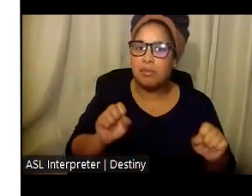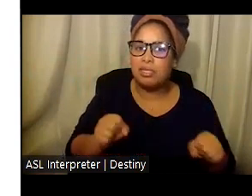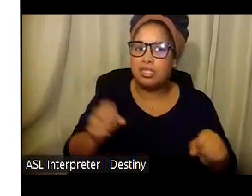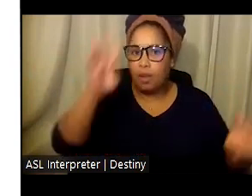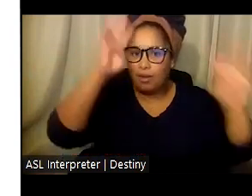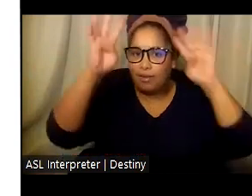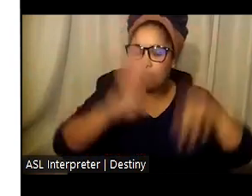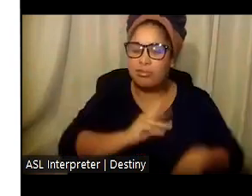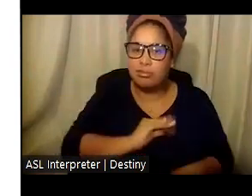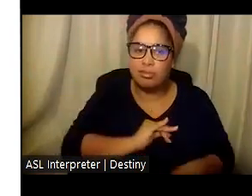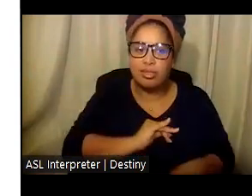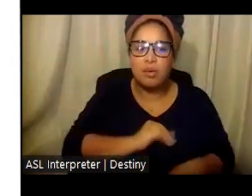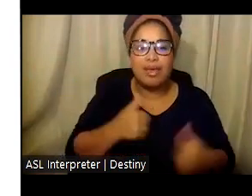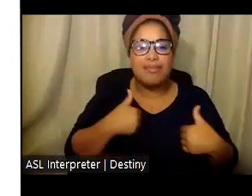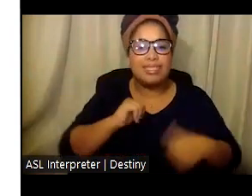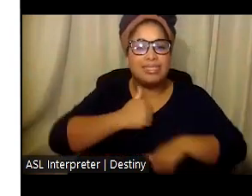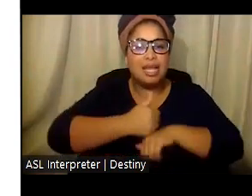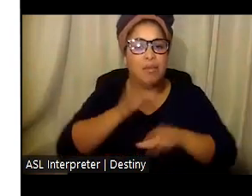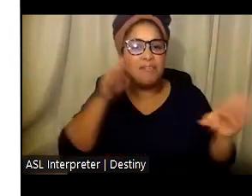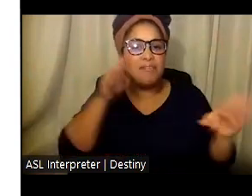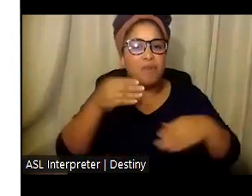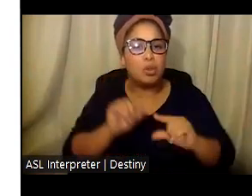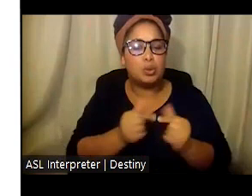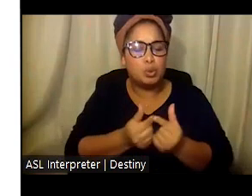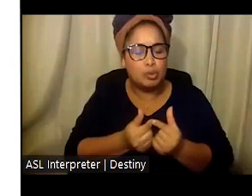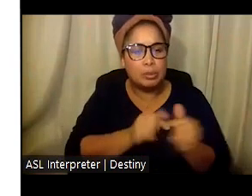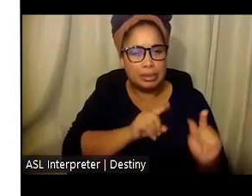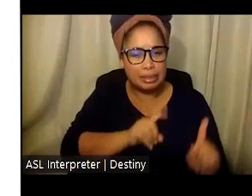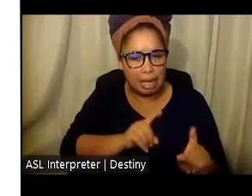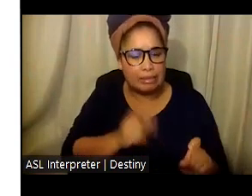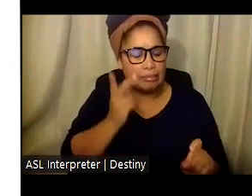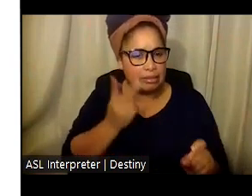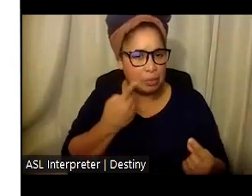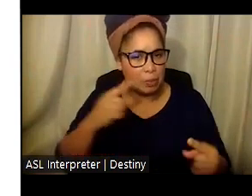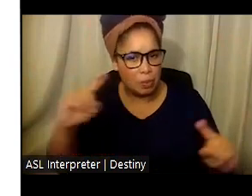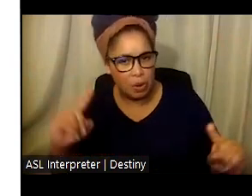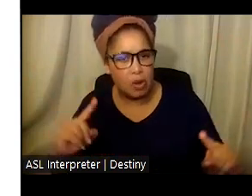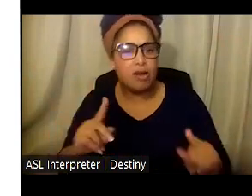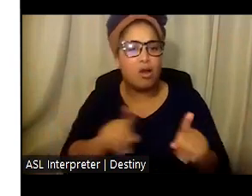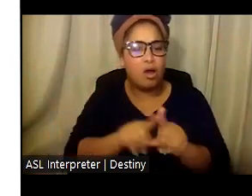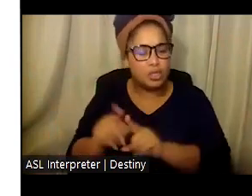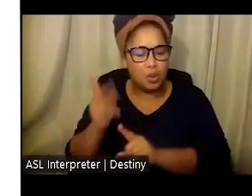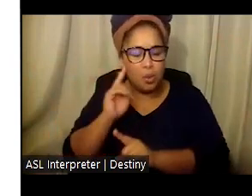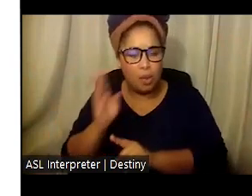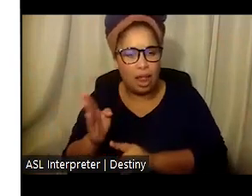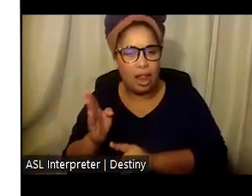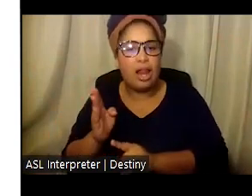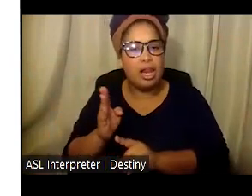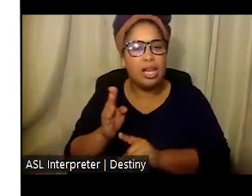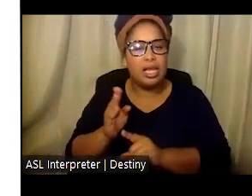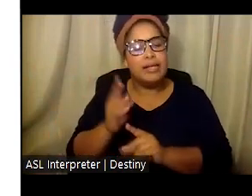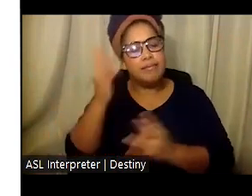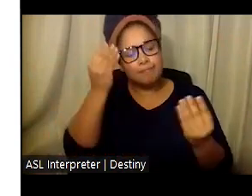A focus group has been working to scope the pilot and will be exploring criteria for selecting participants